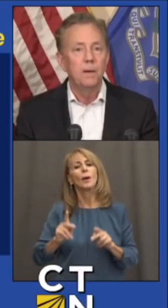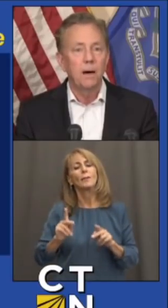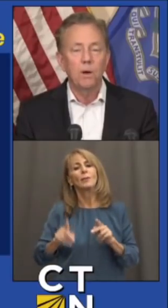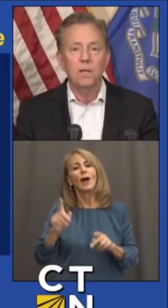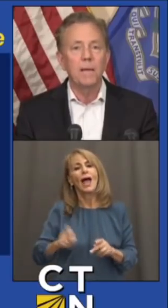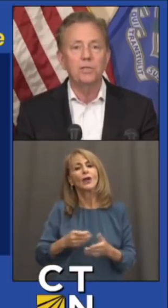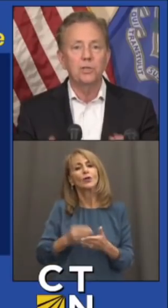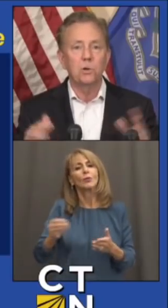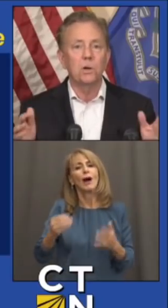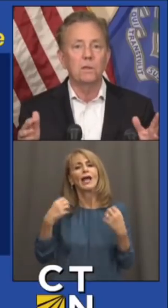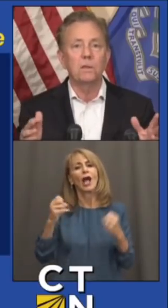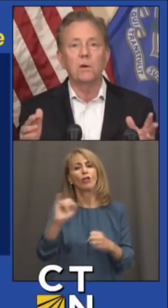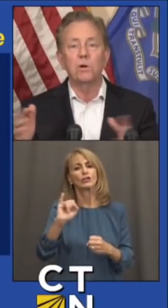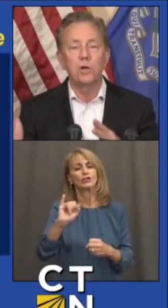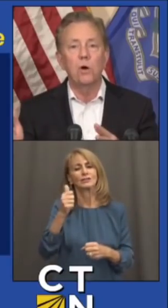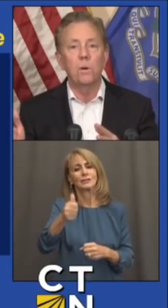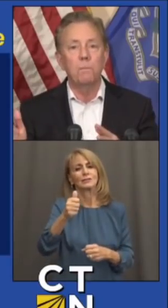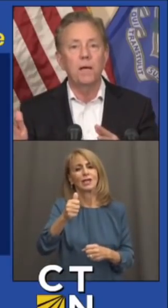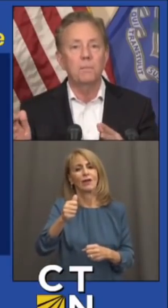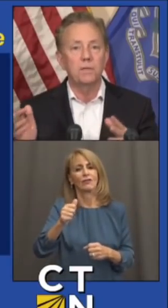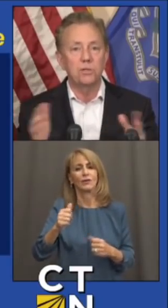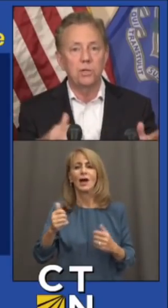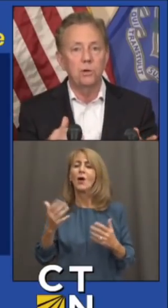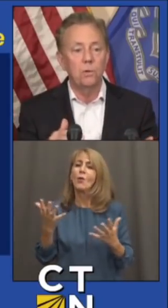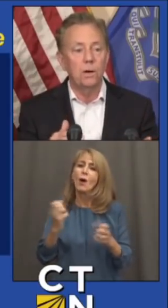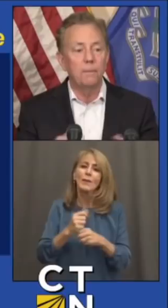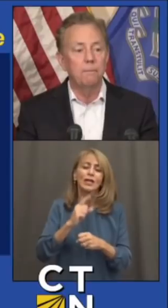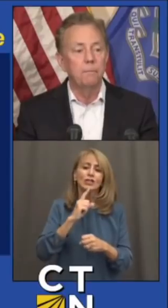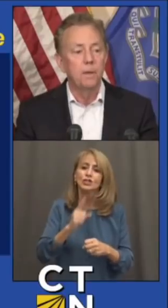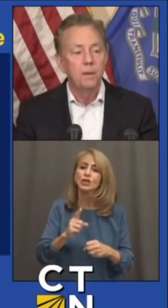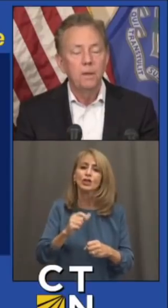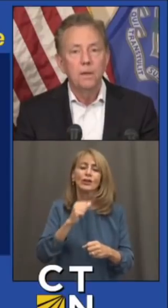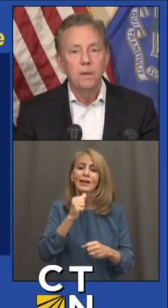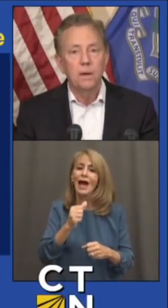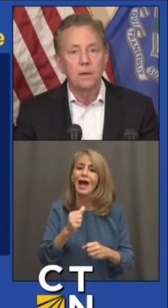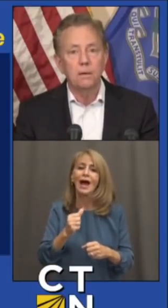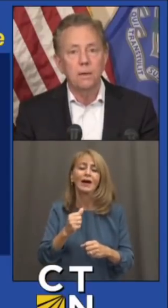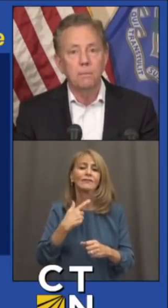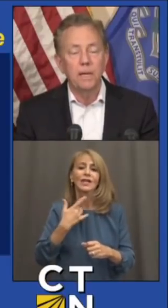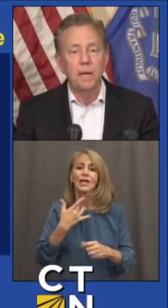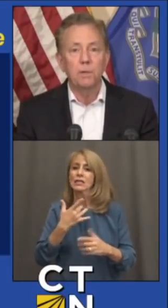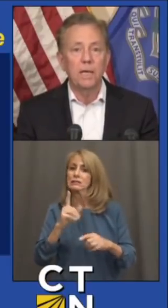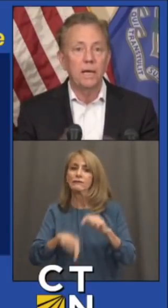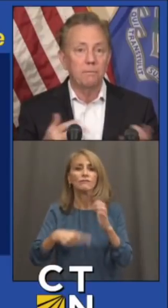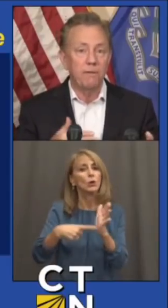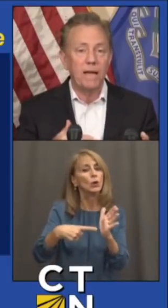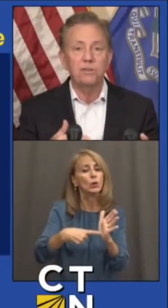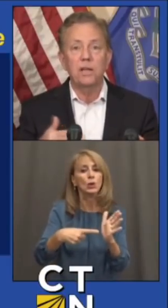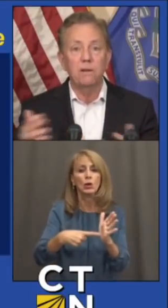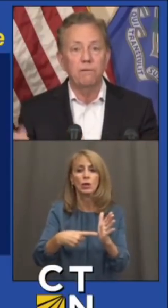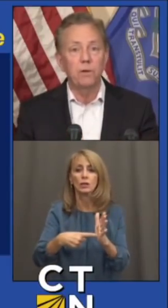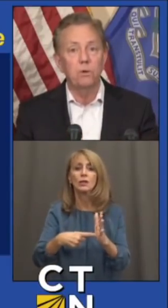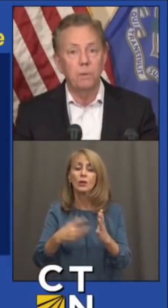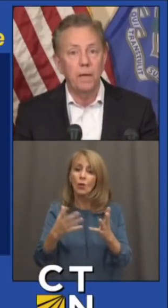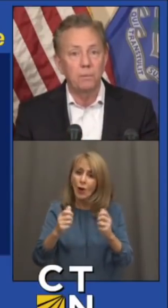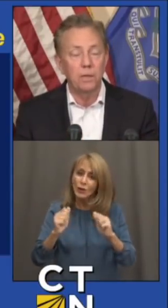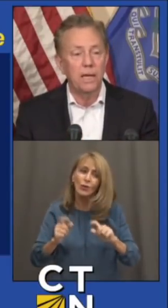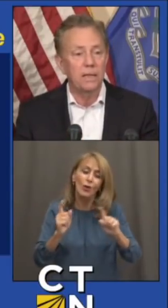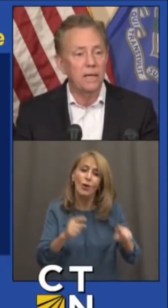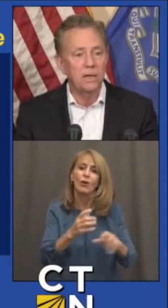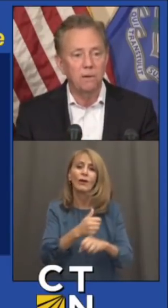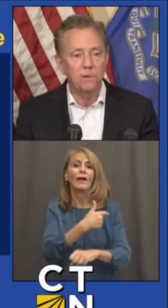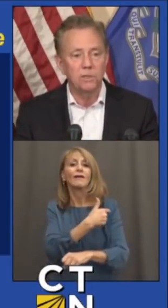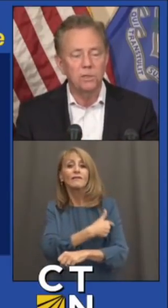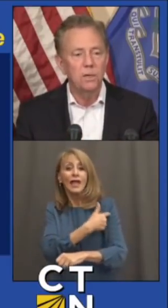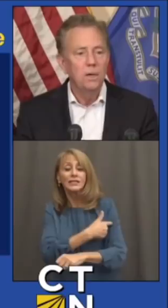I wanted to make sure there were no impediments to you being able to get vaccinated, for you to be able